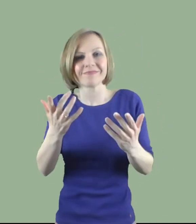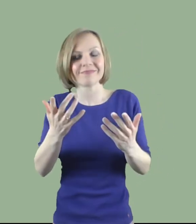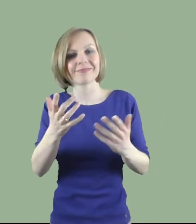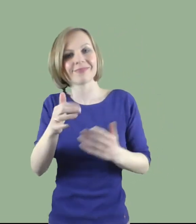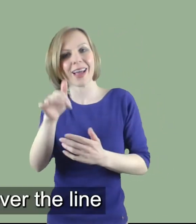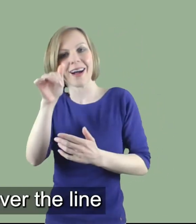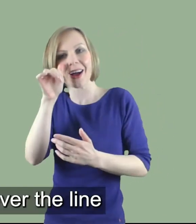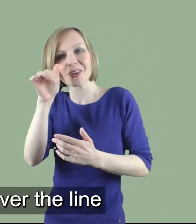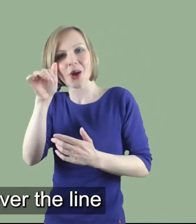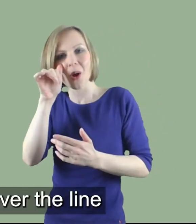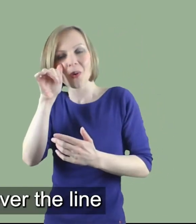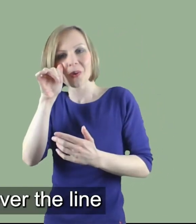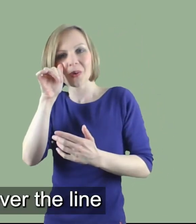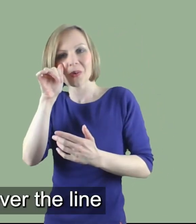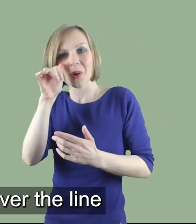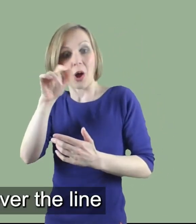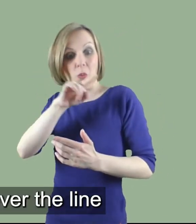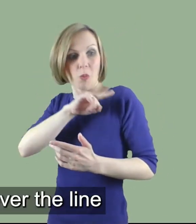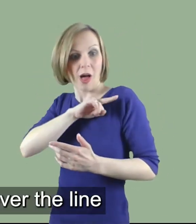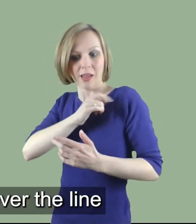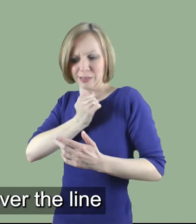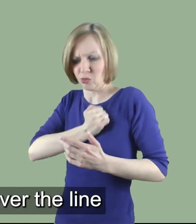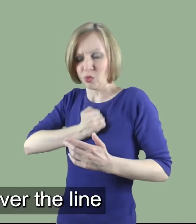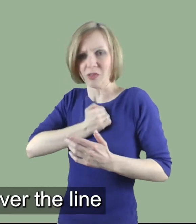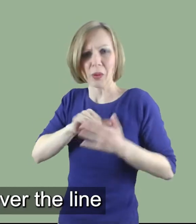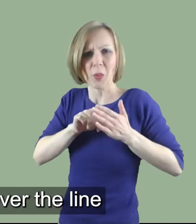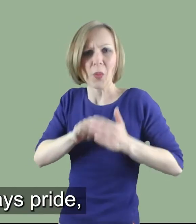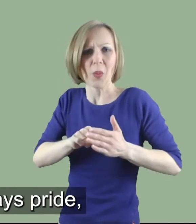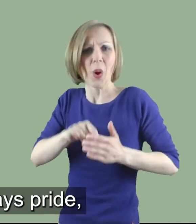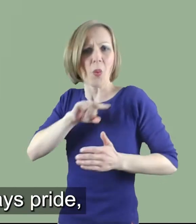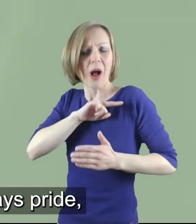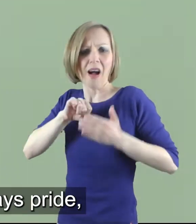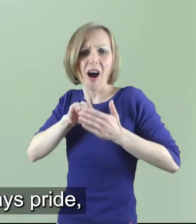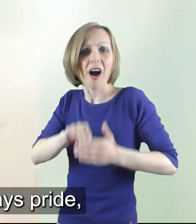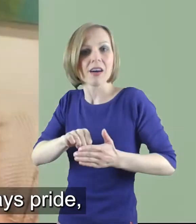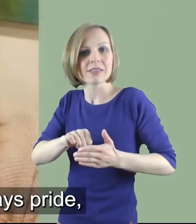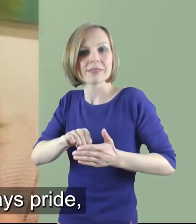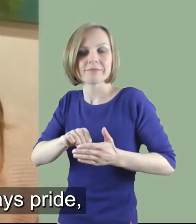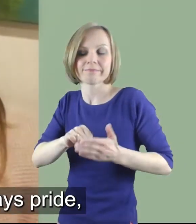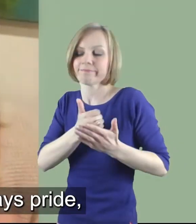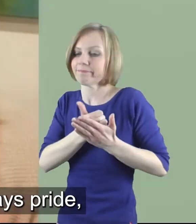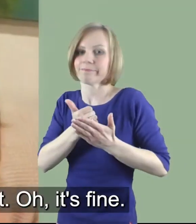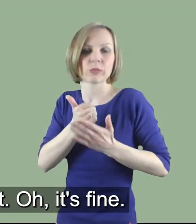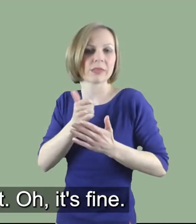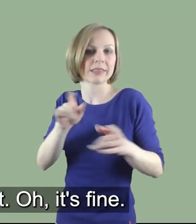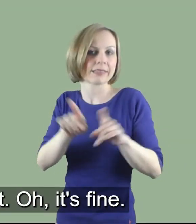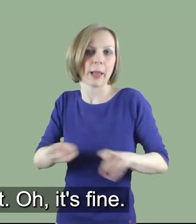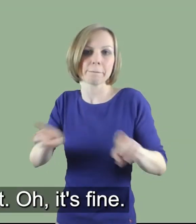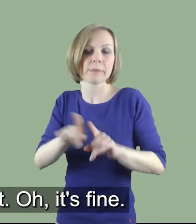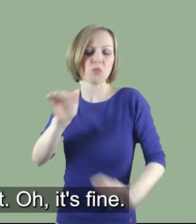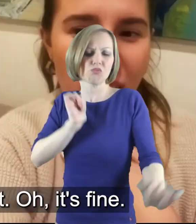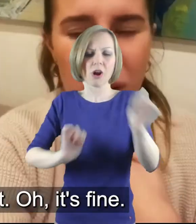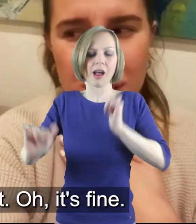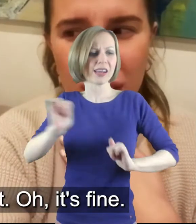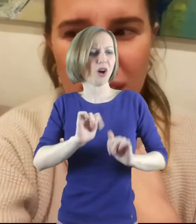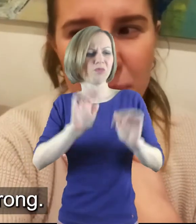that obstructs me from getting over the line and saying sorry and it's always pride like oh I don't